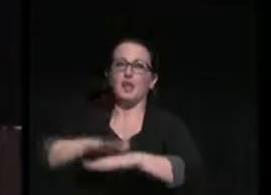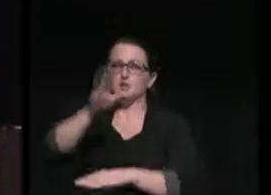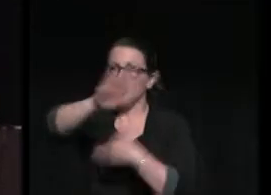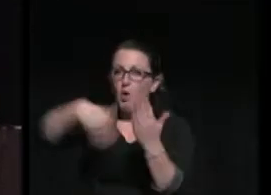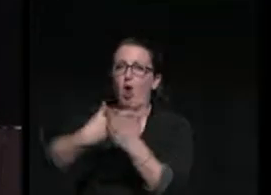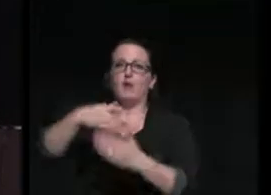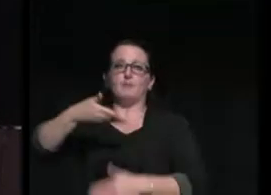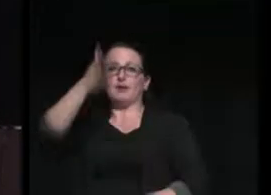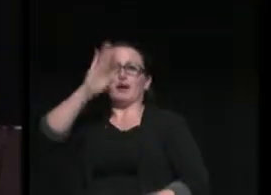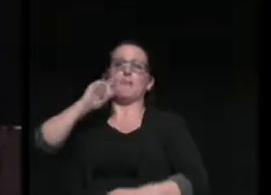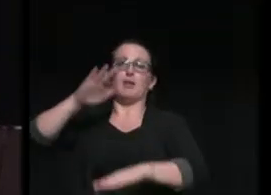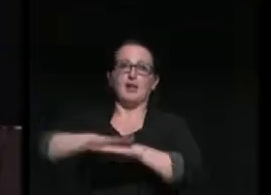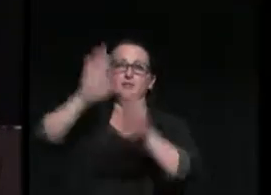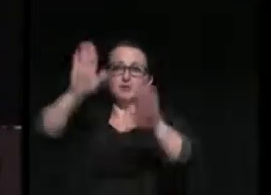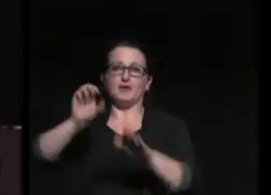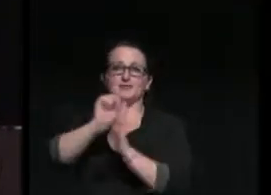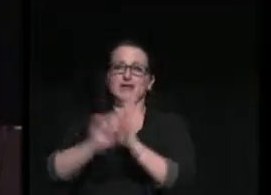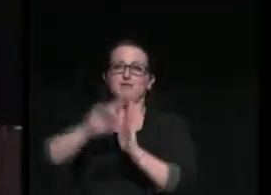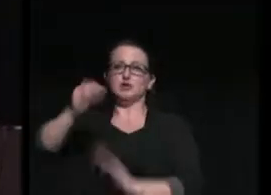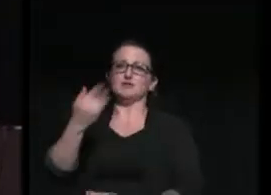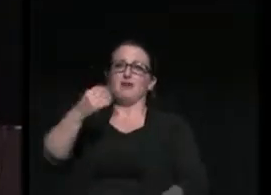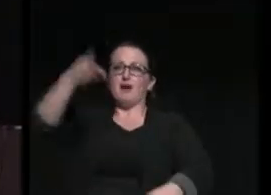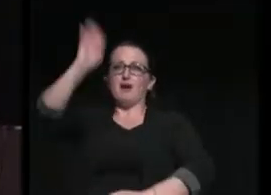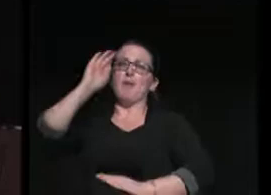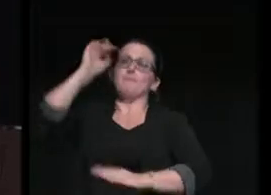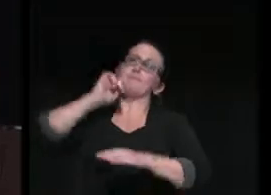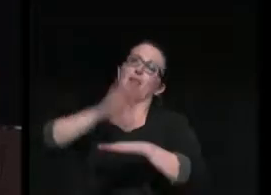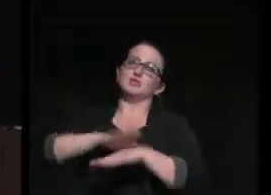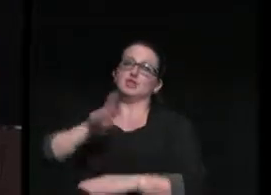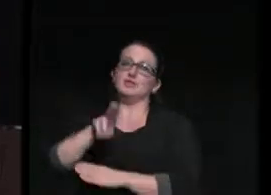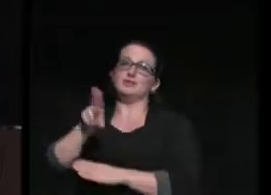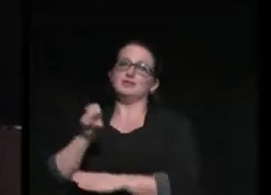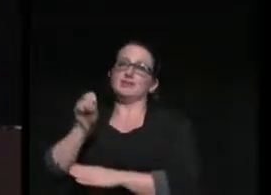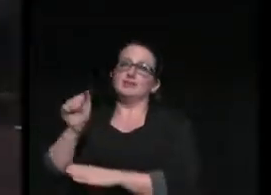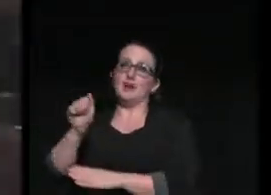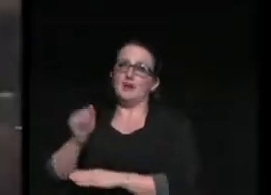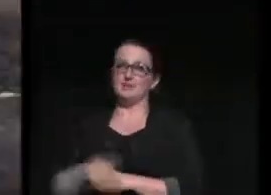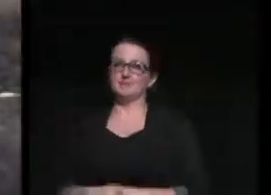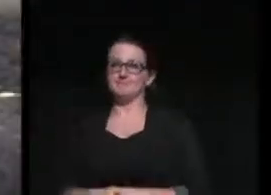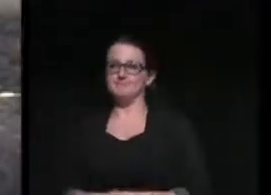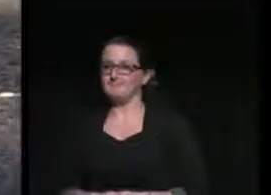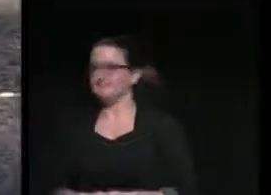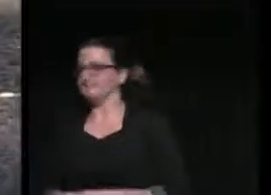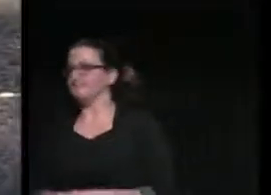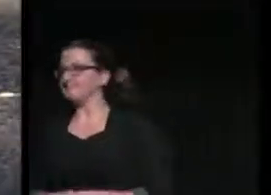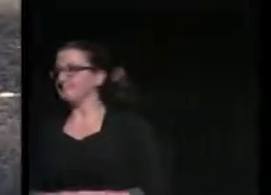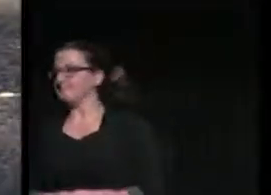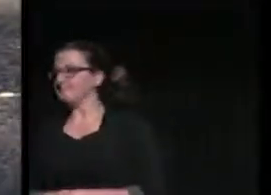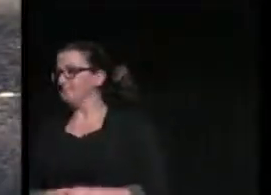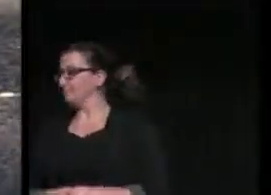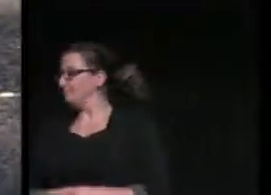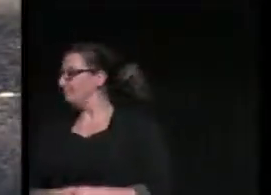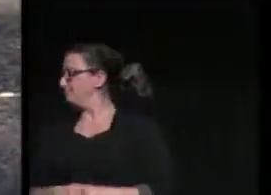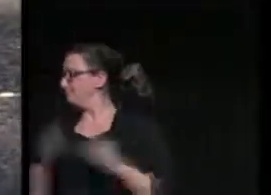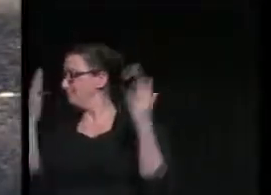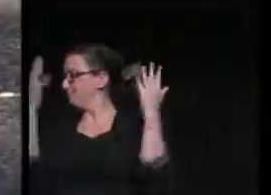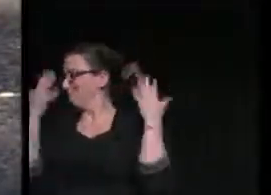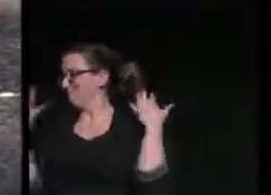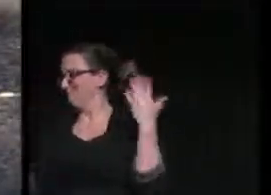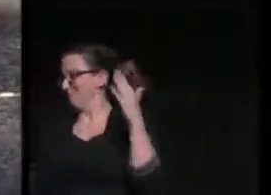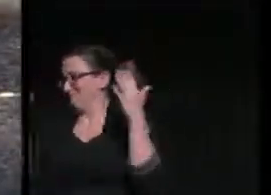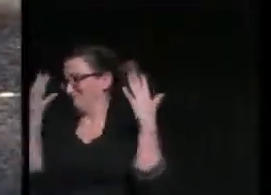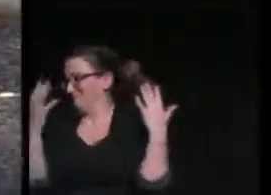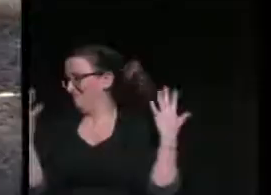state of New Jersey. And may God bless the United States of America. God bless